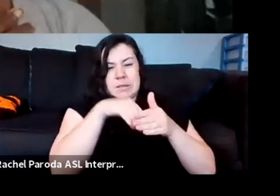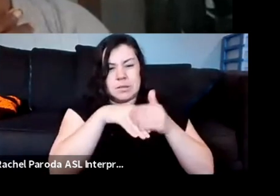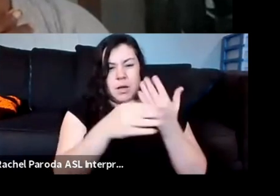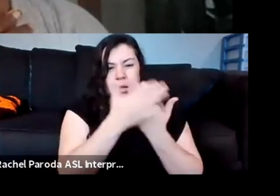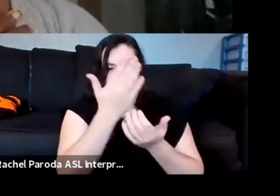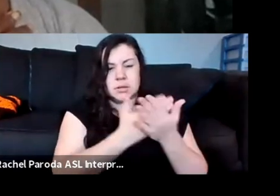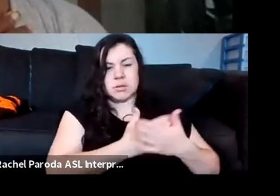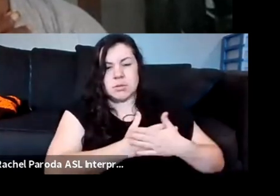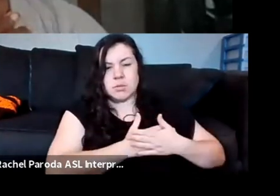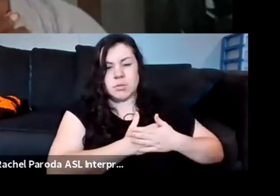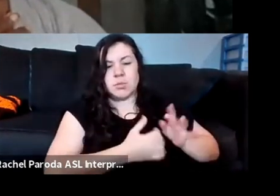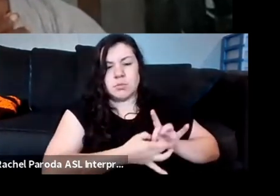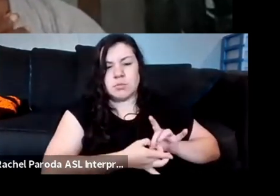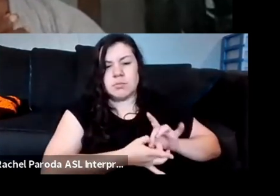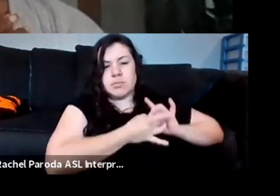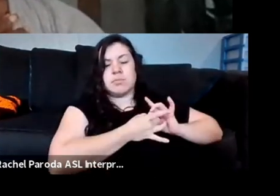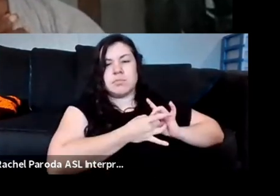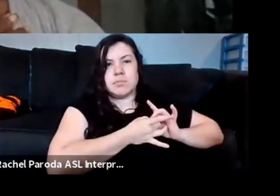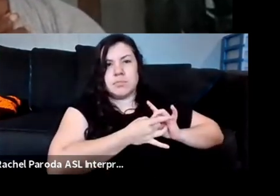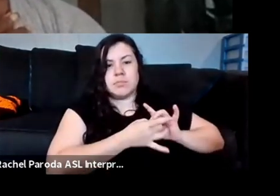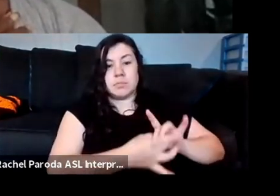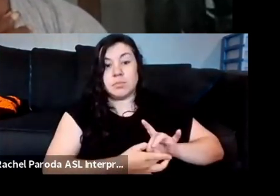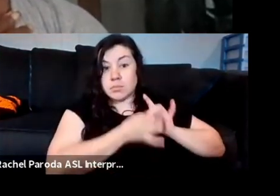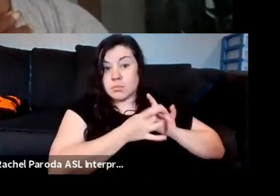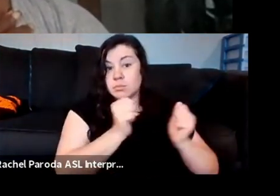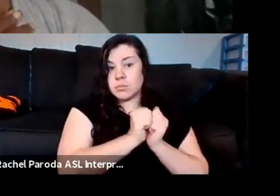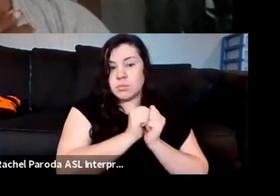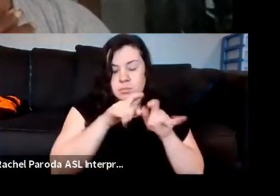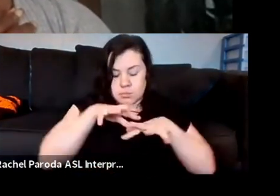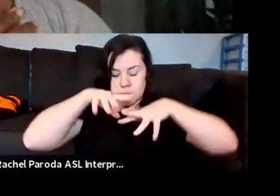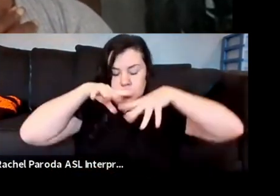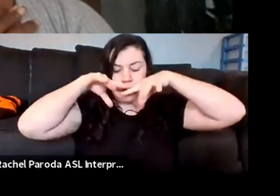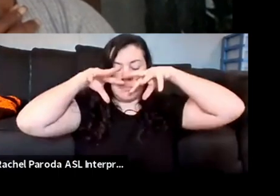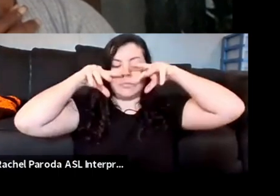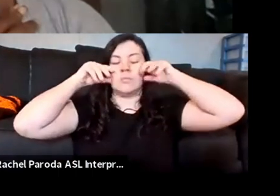And connecting to that rhythm of your breath, that steady ebb and flow of your breath.